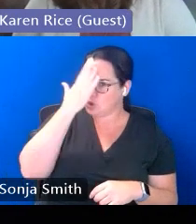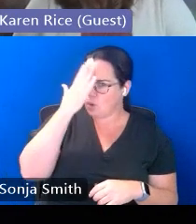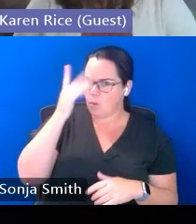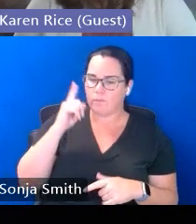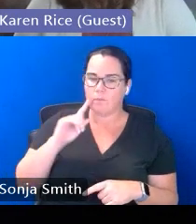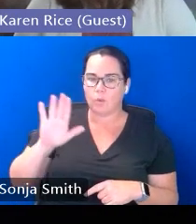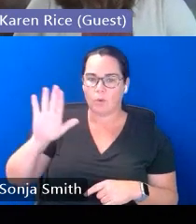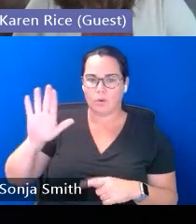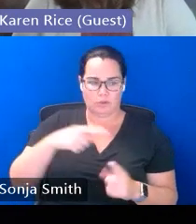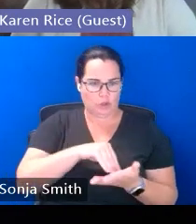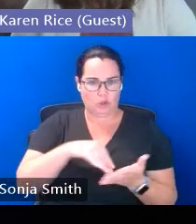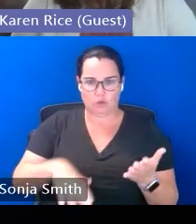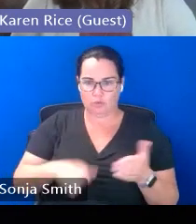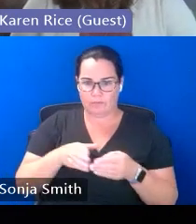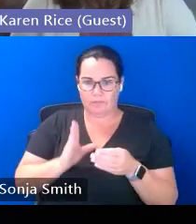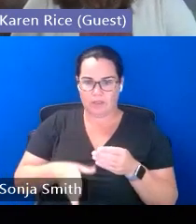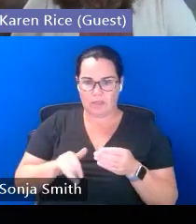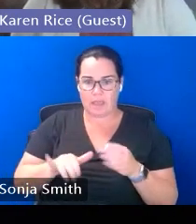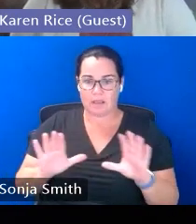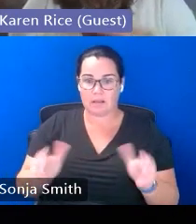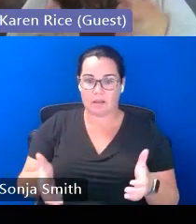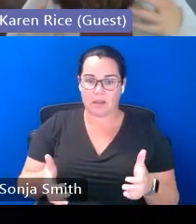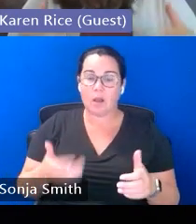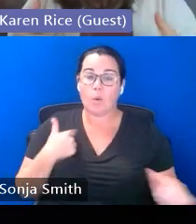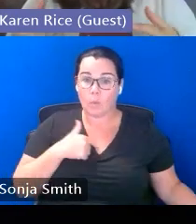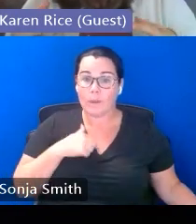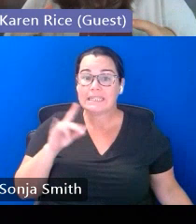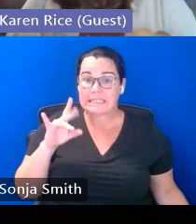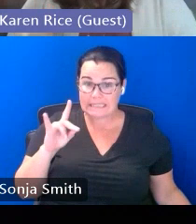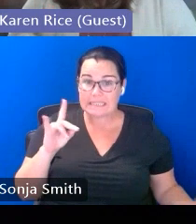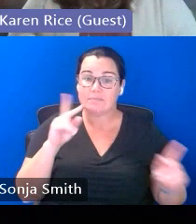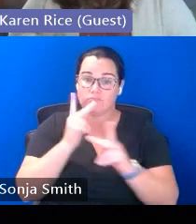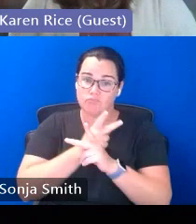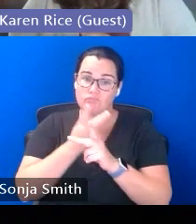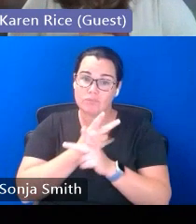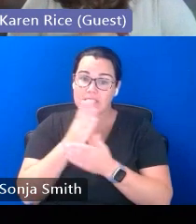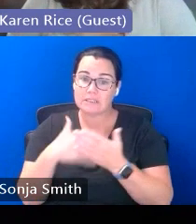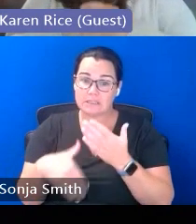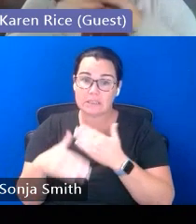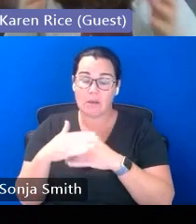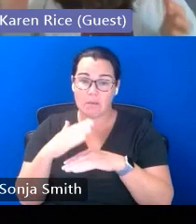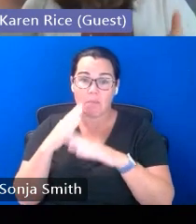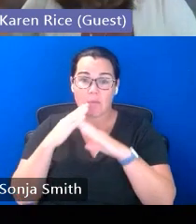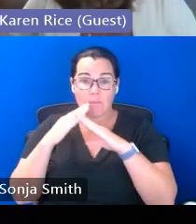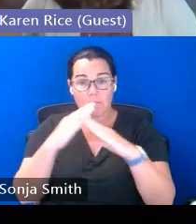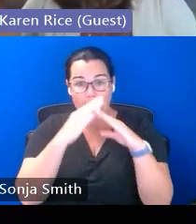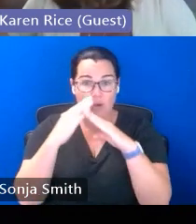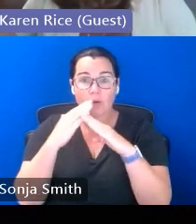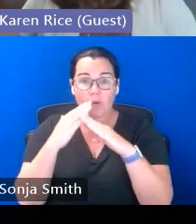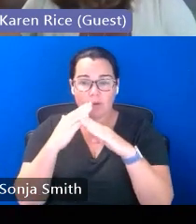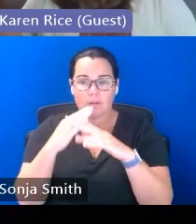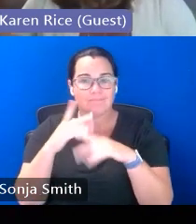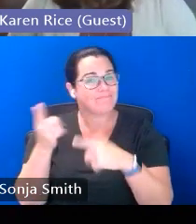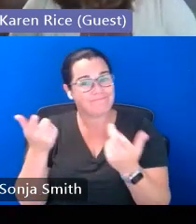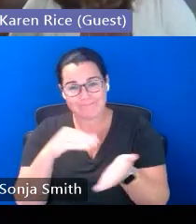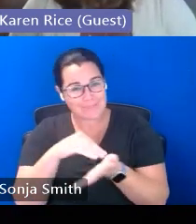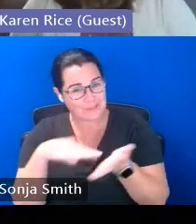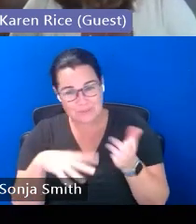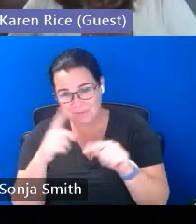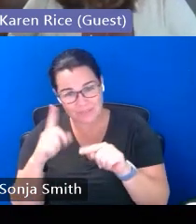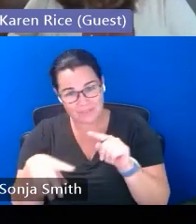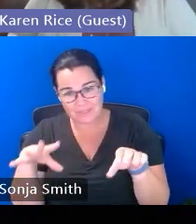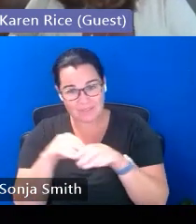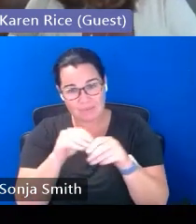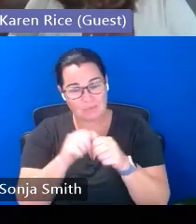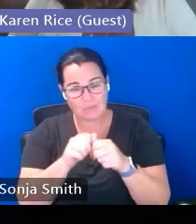student completing the class and we were able to navigate some of the barriers of course the student could not participate in that those